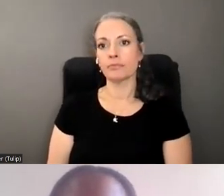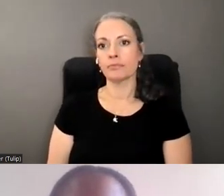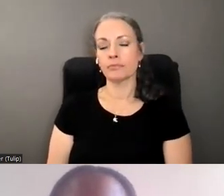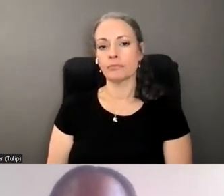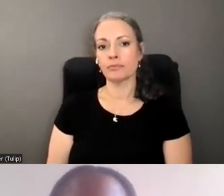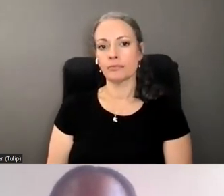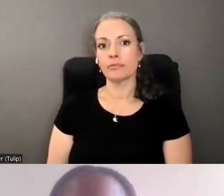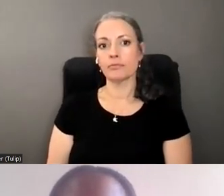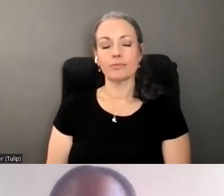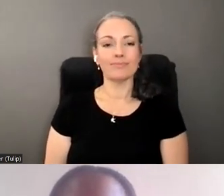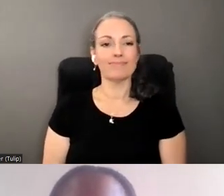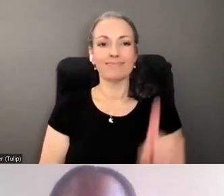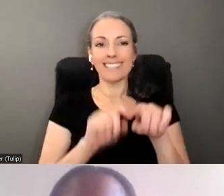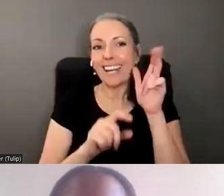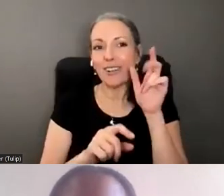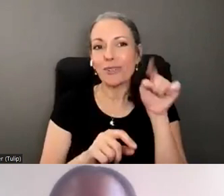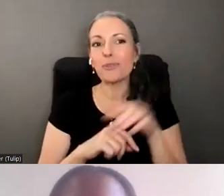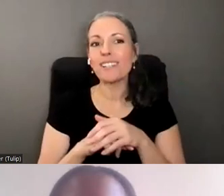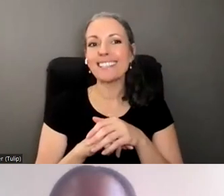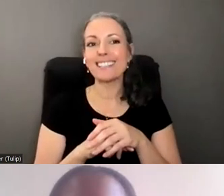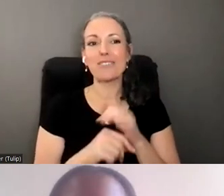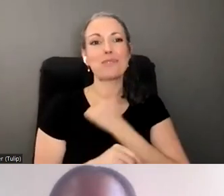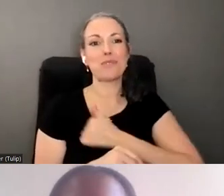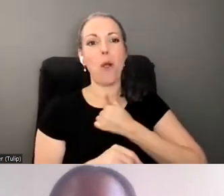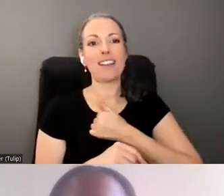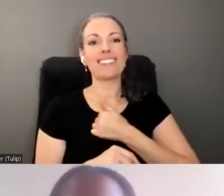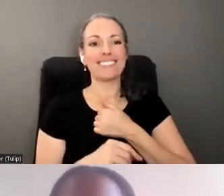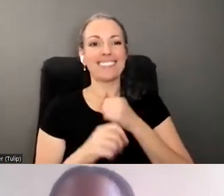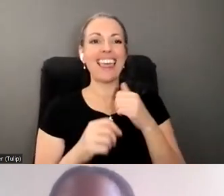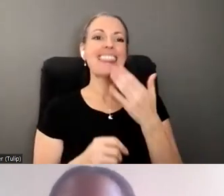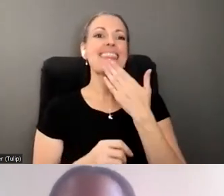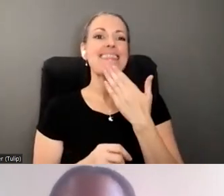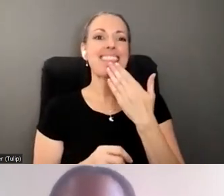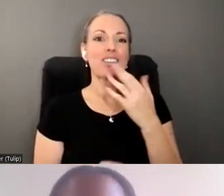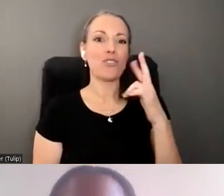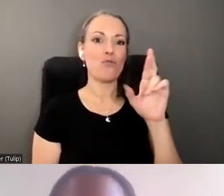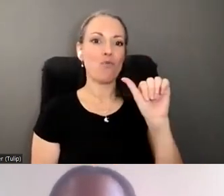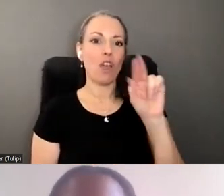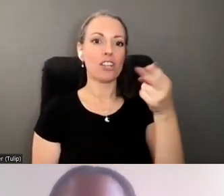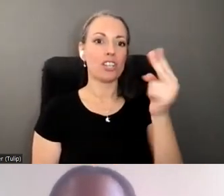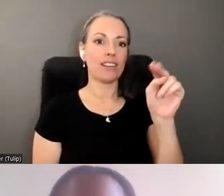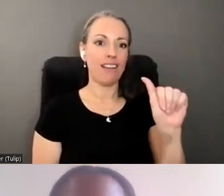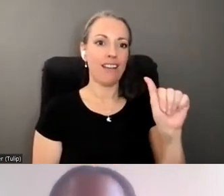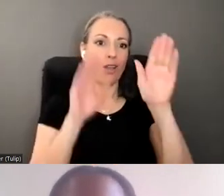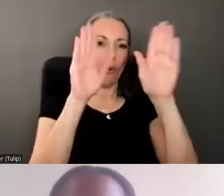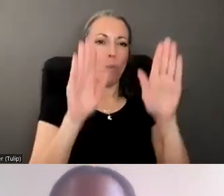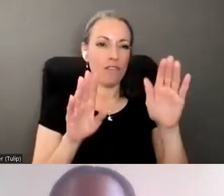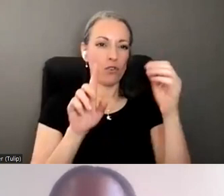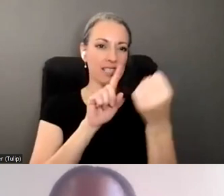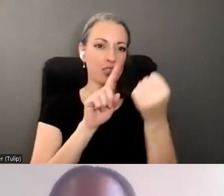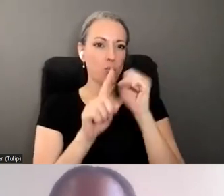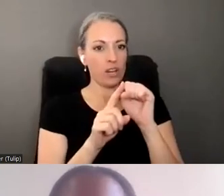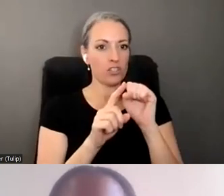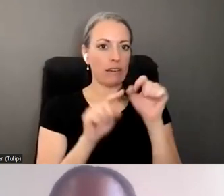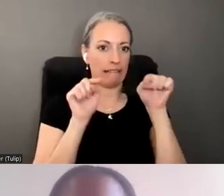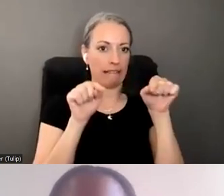You're on mute. Yeah, just turning my mute off. Thank you, Ranjana. This is an excellent scenario and one that we